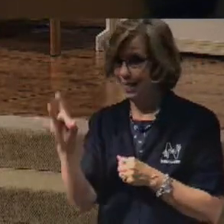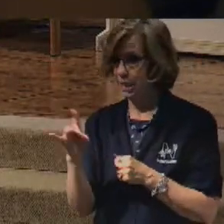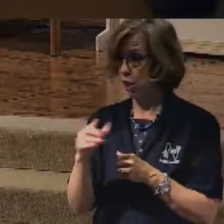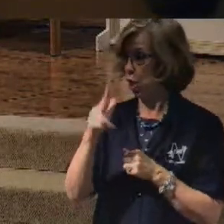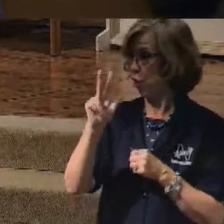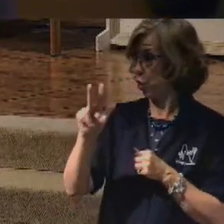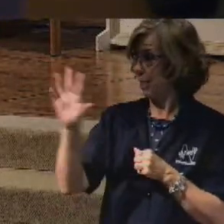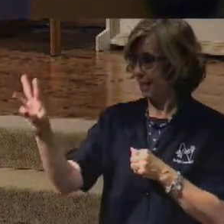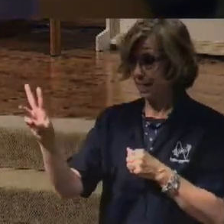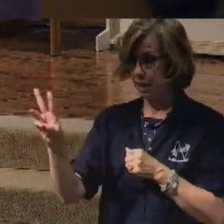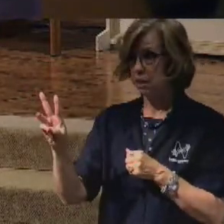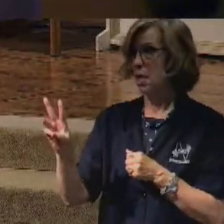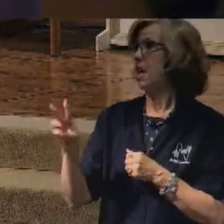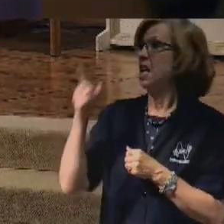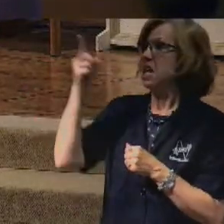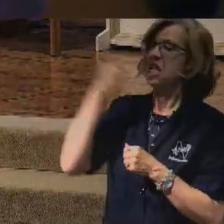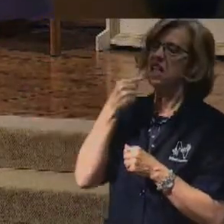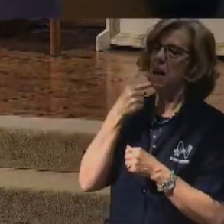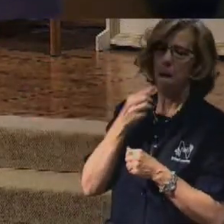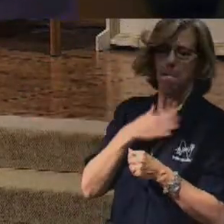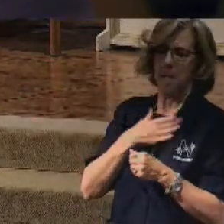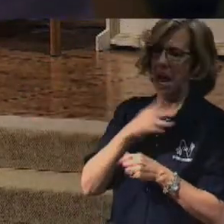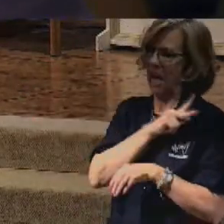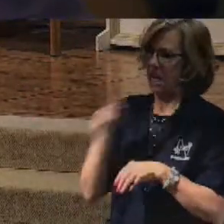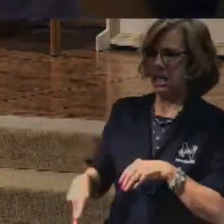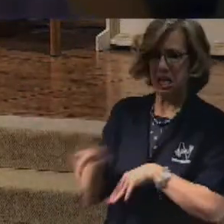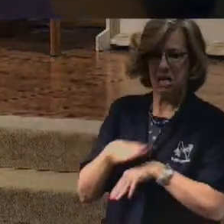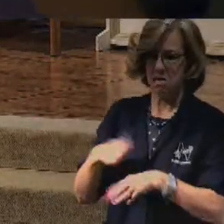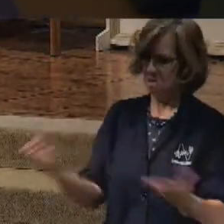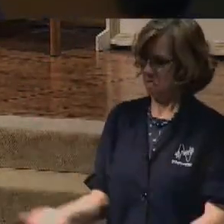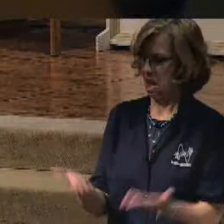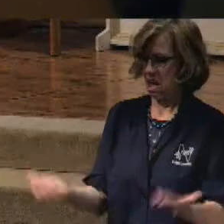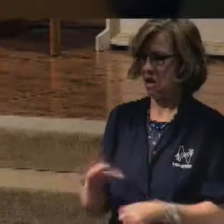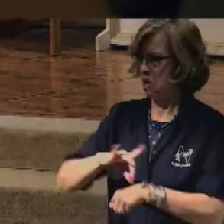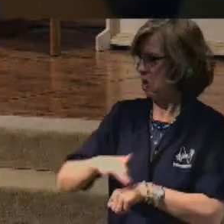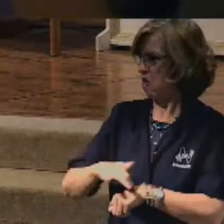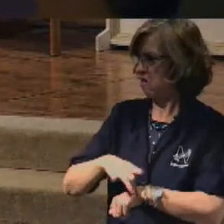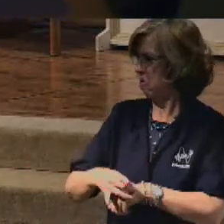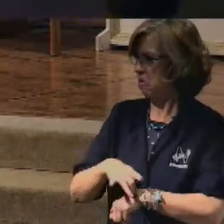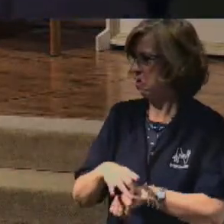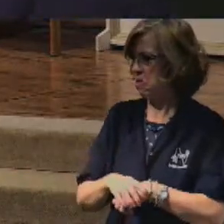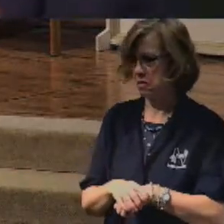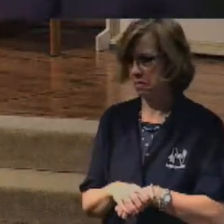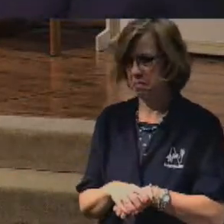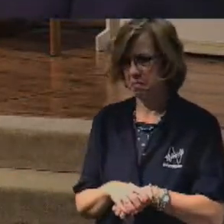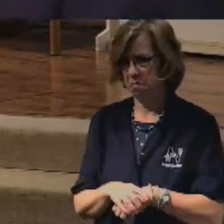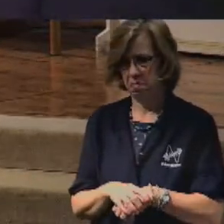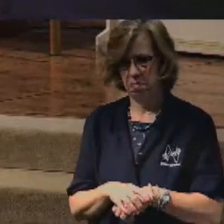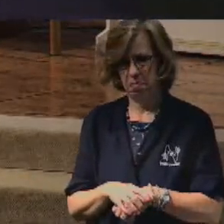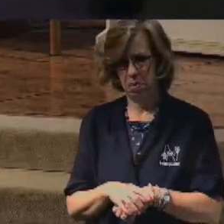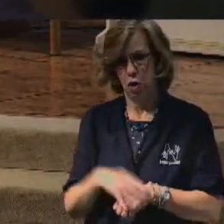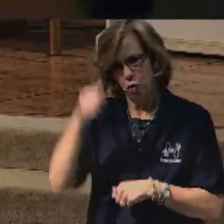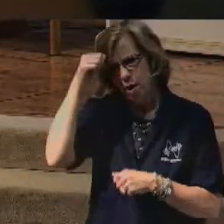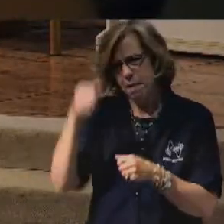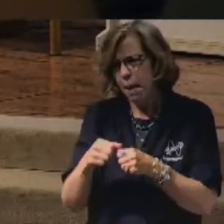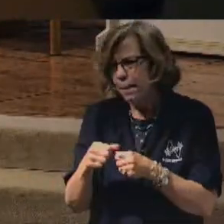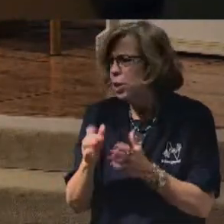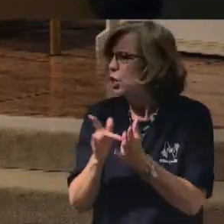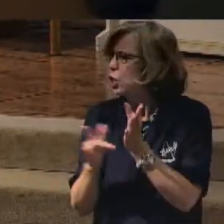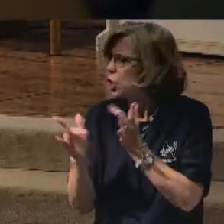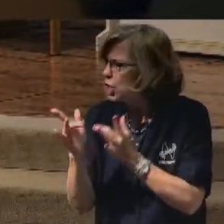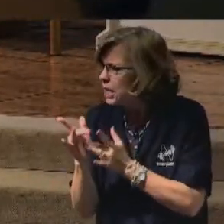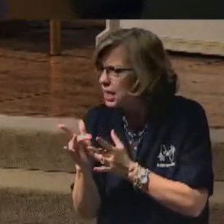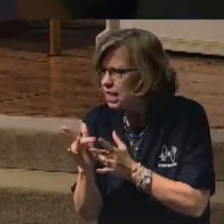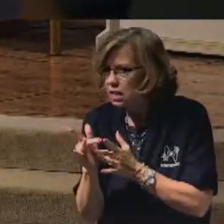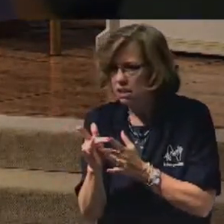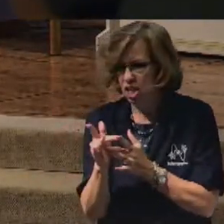kingdom is not of this world or else my servants would fight. Do you remember? Remember the account where Jesus is betrayed